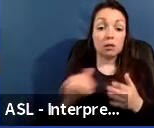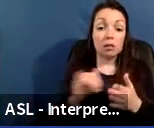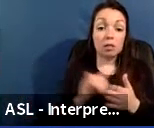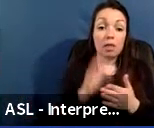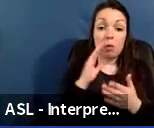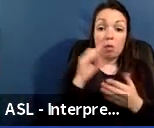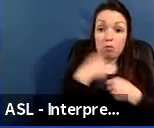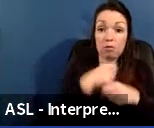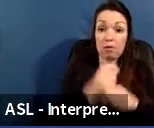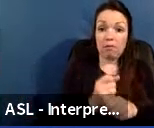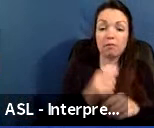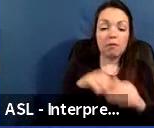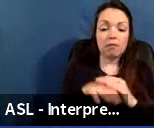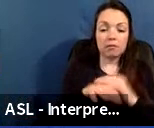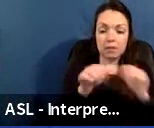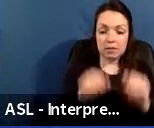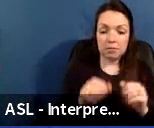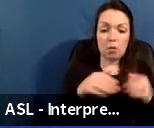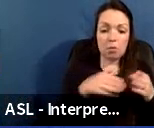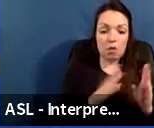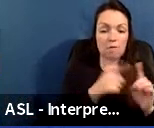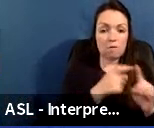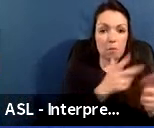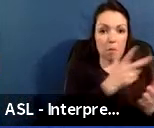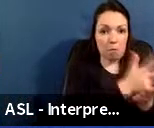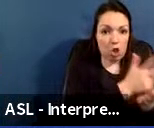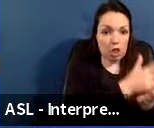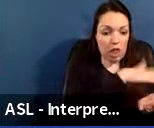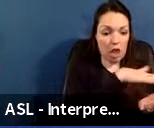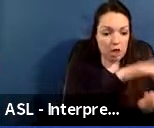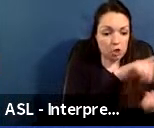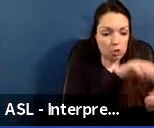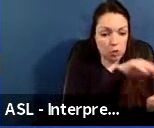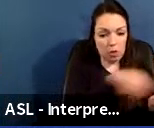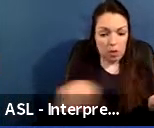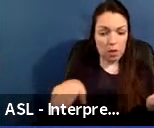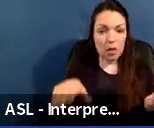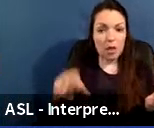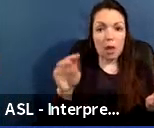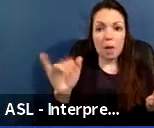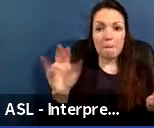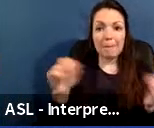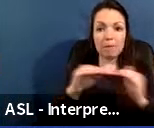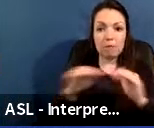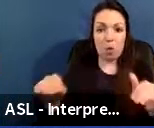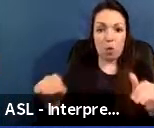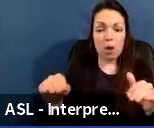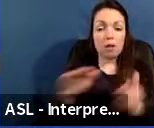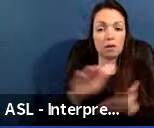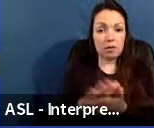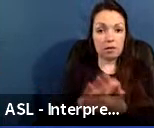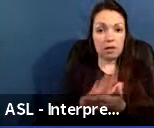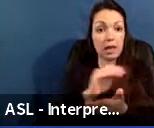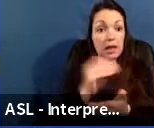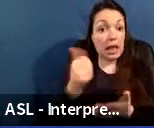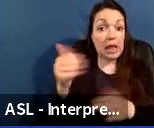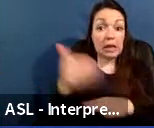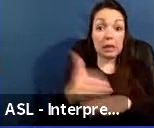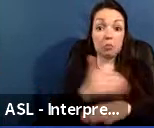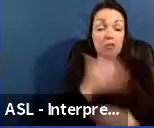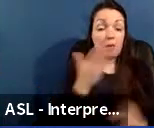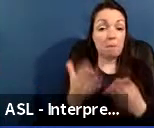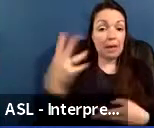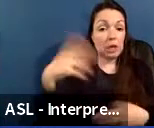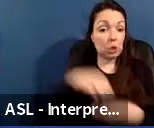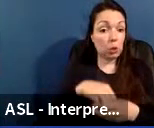create an accessible route from the parking lot to the main floor of the main campus, and the improvements may include one or